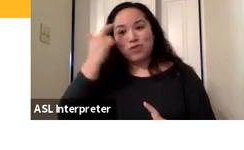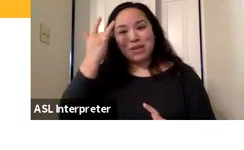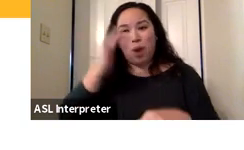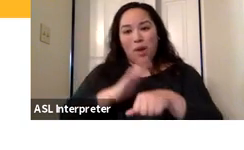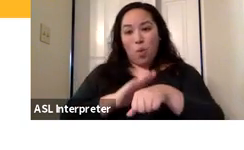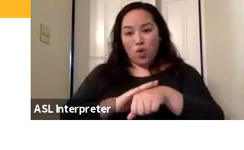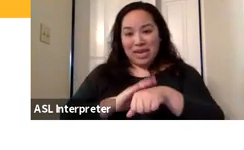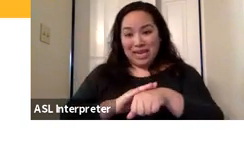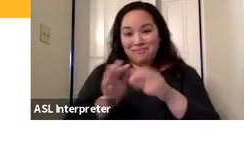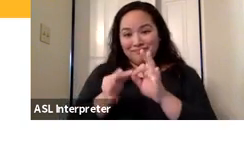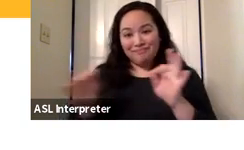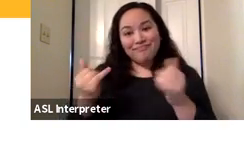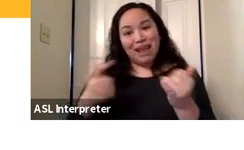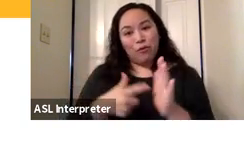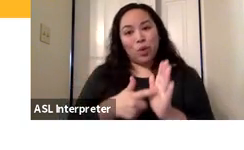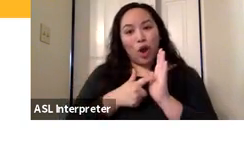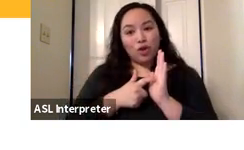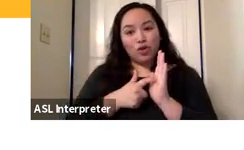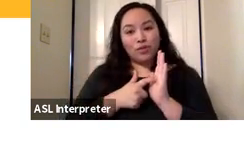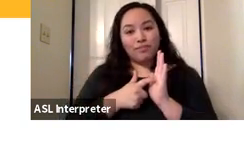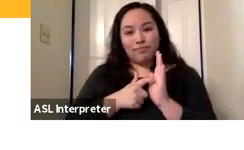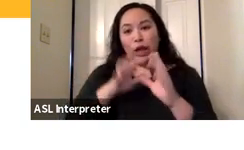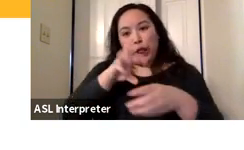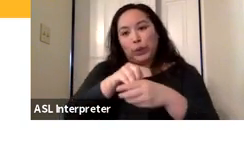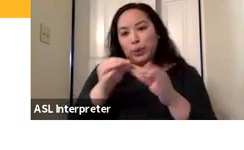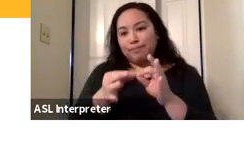are required and are now included.